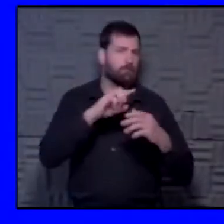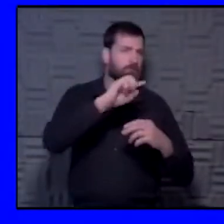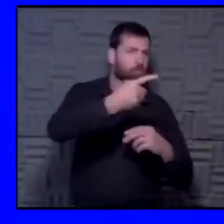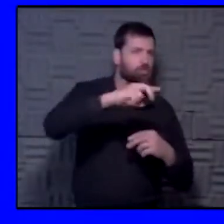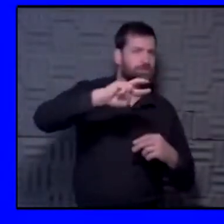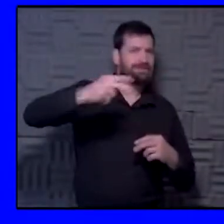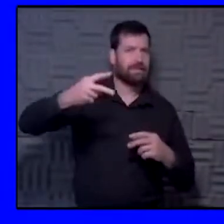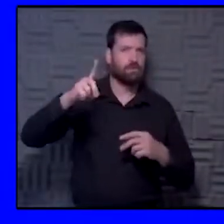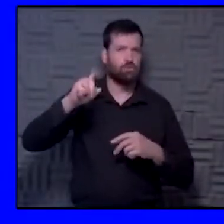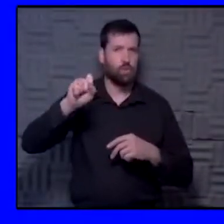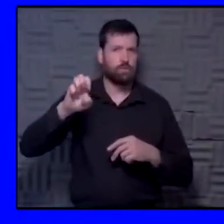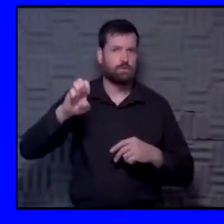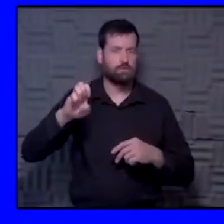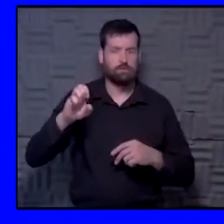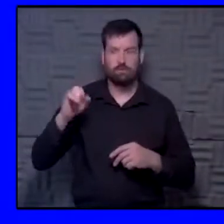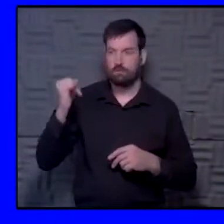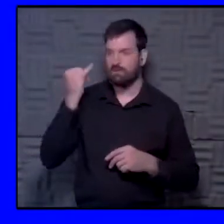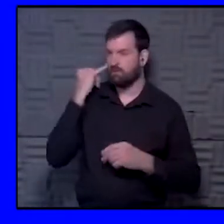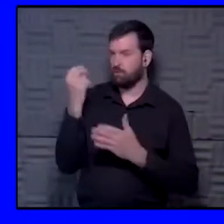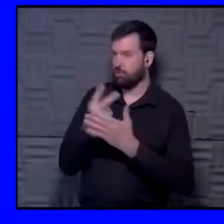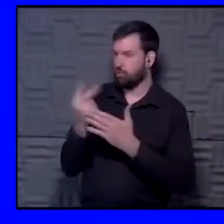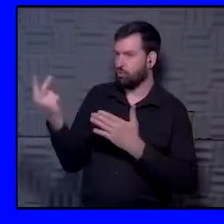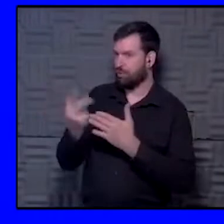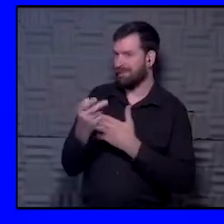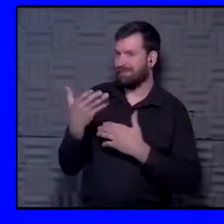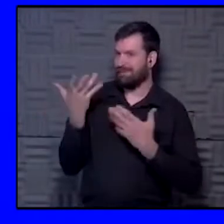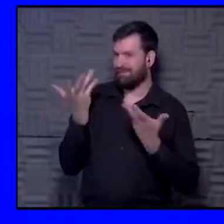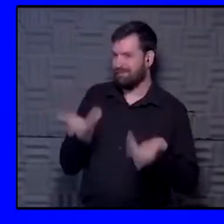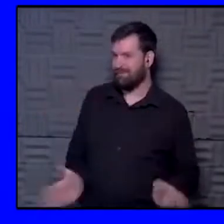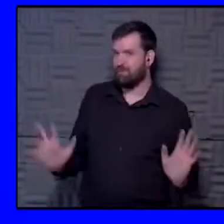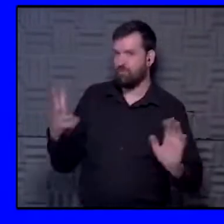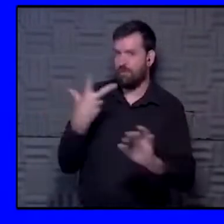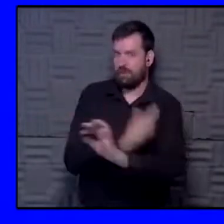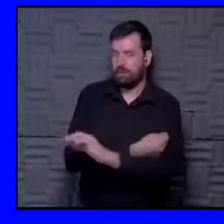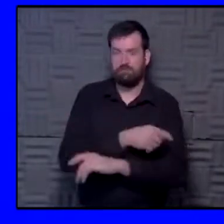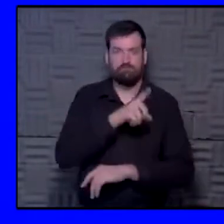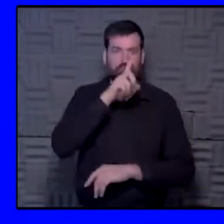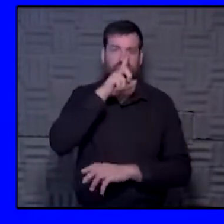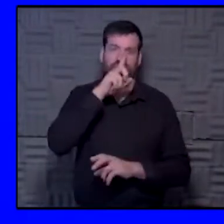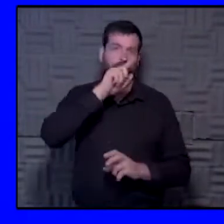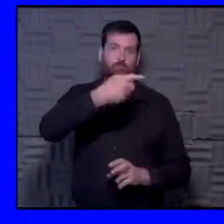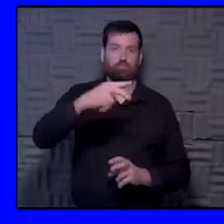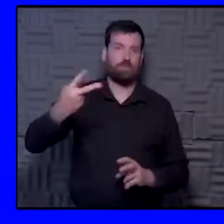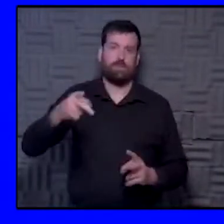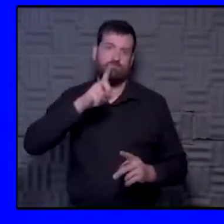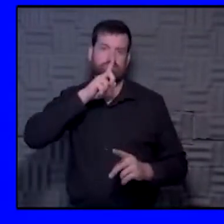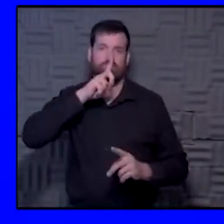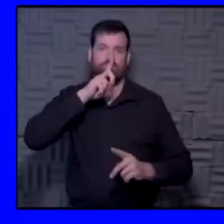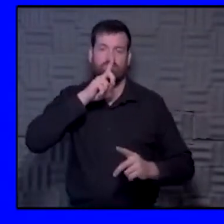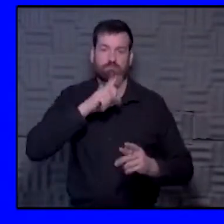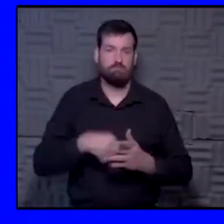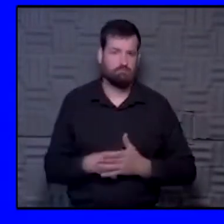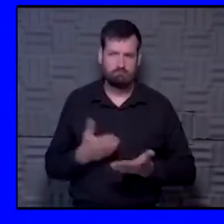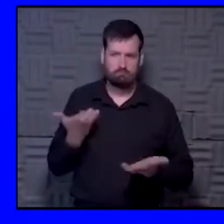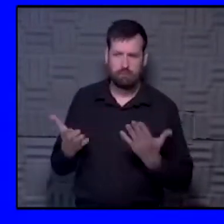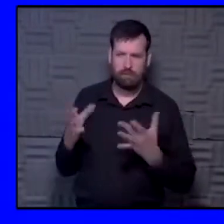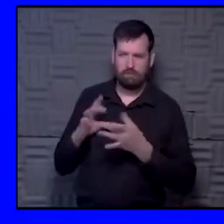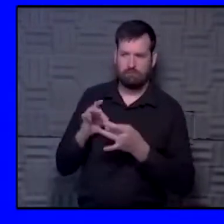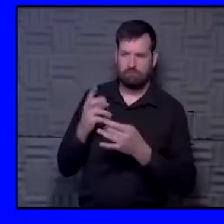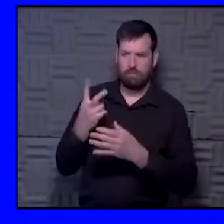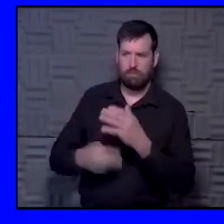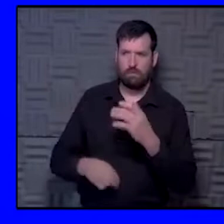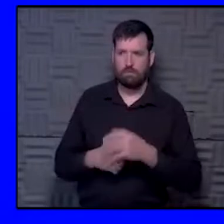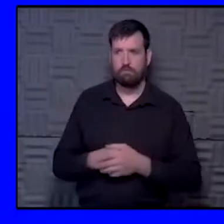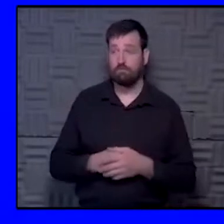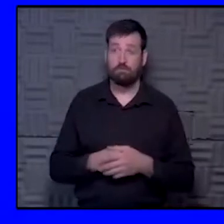second dose? I start the treatment two weeks after my vaccine and she doesn't write whether it's first or second, maybe just speak to both. Yeah, I mean,